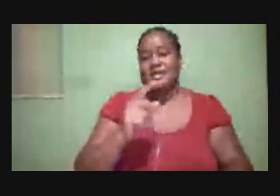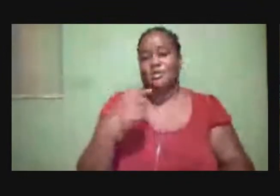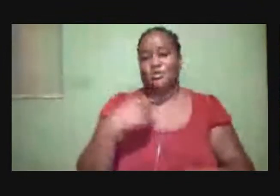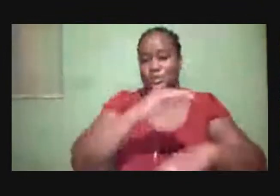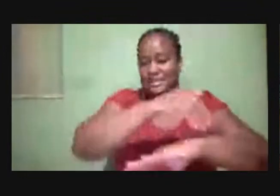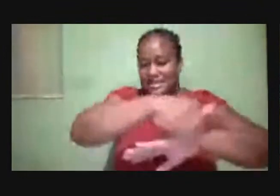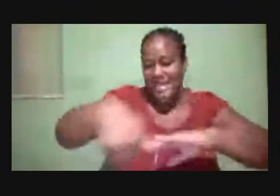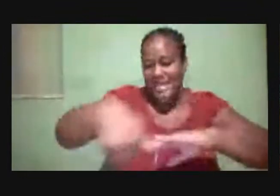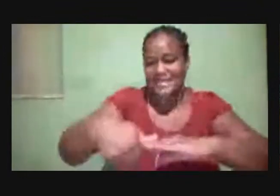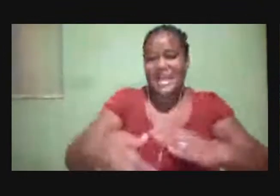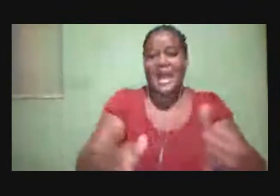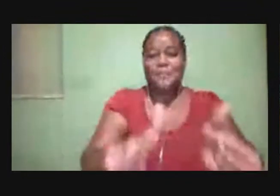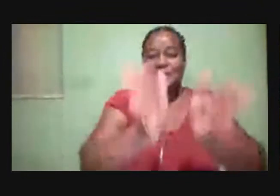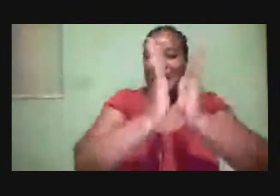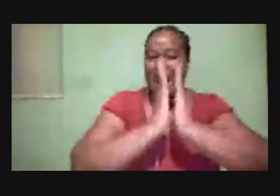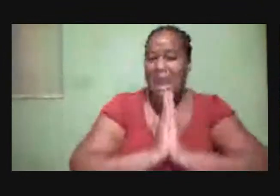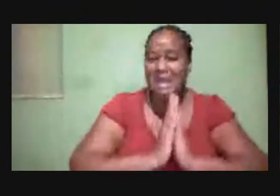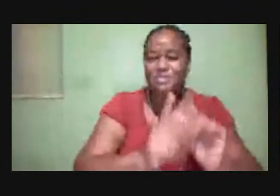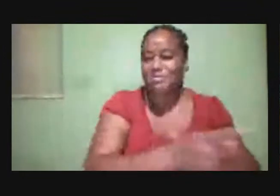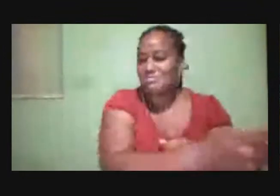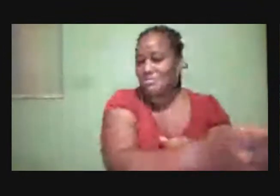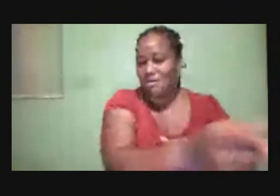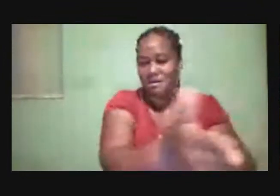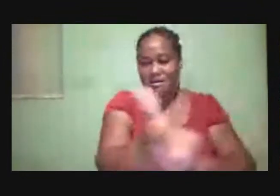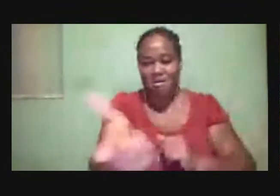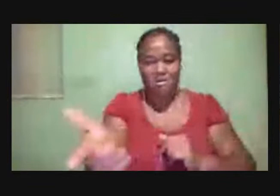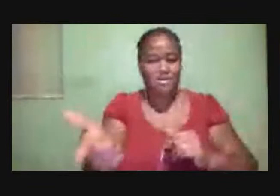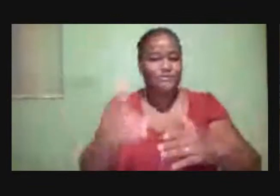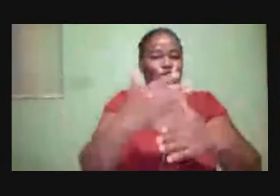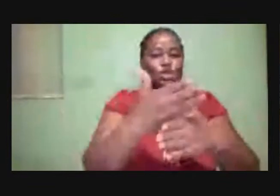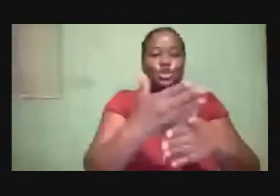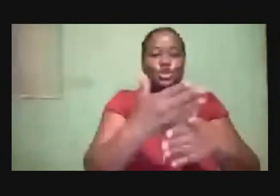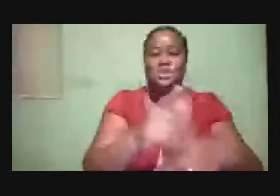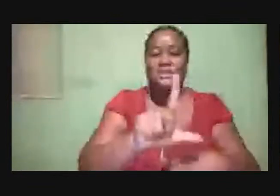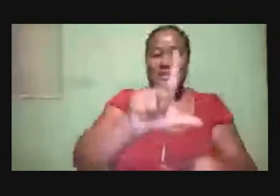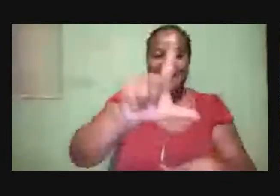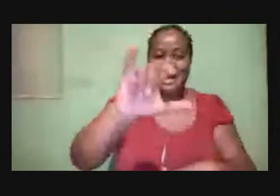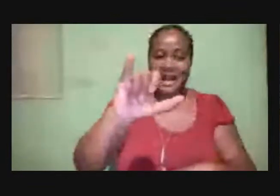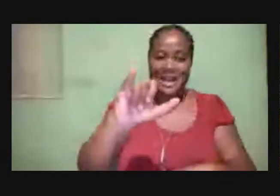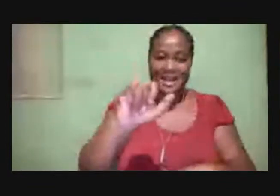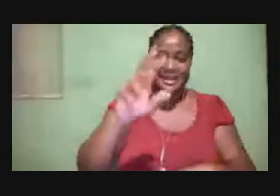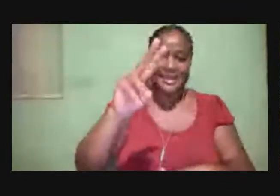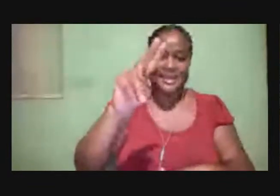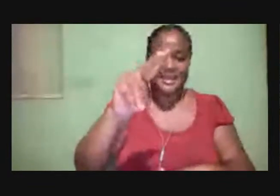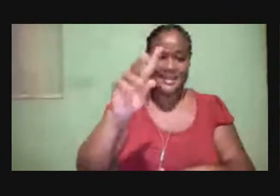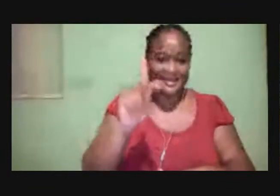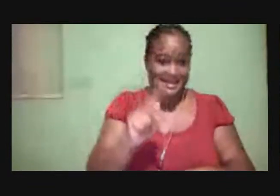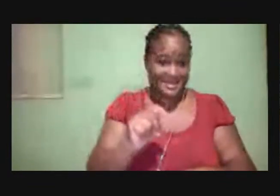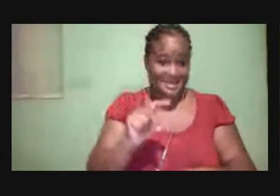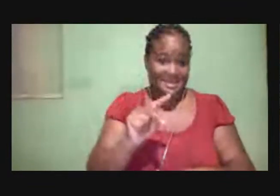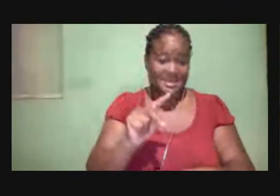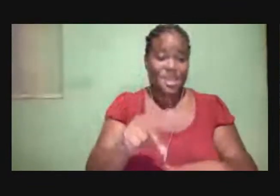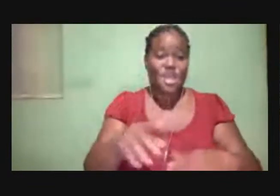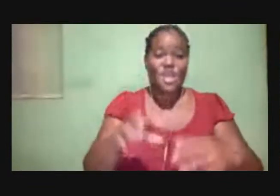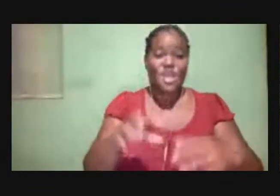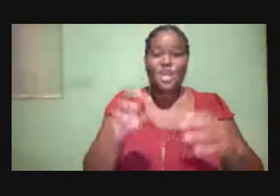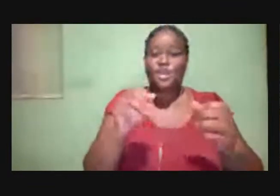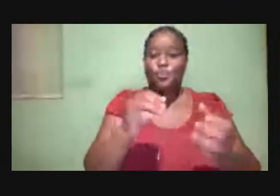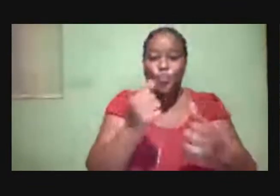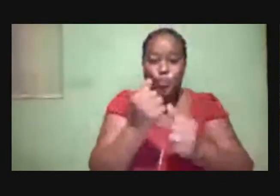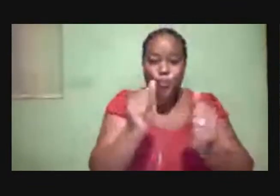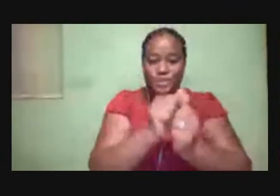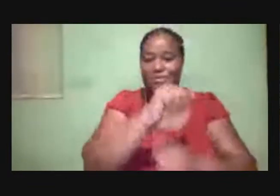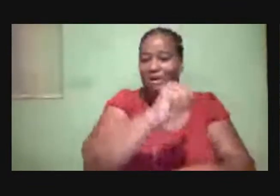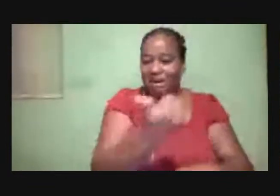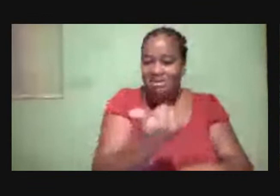going to ask everyone who is online to share this link with others. Welcome them, too. I am going to call